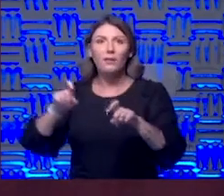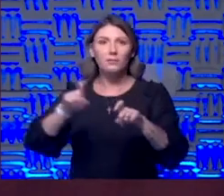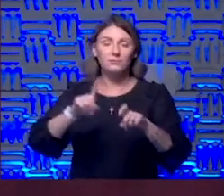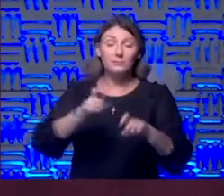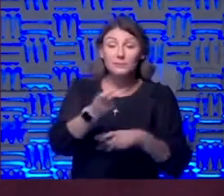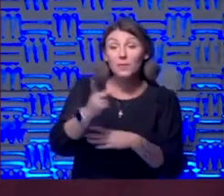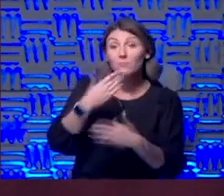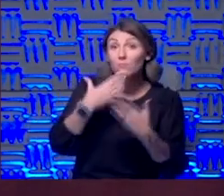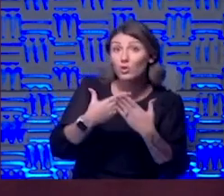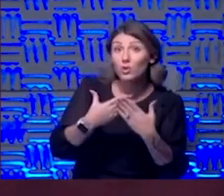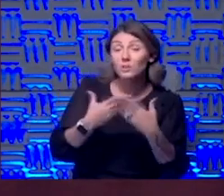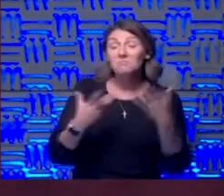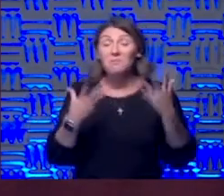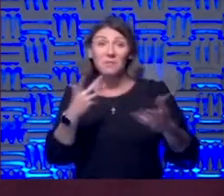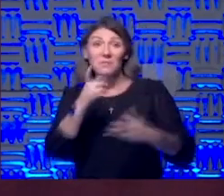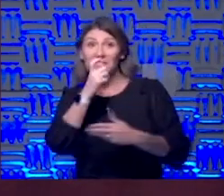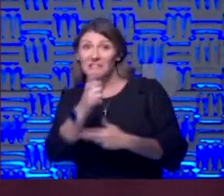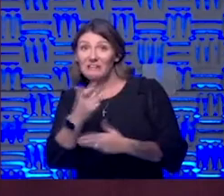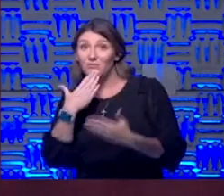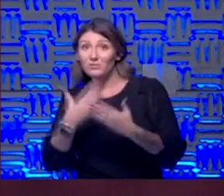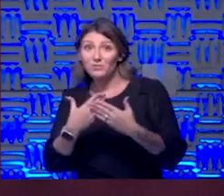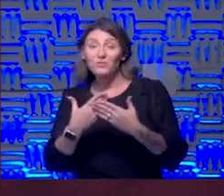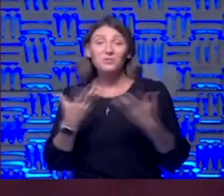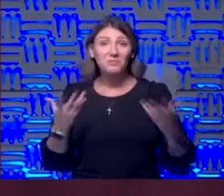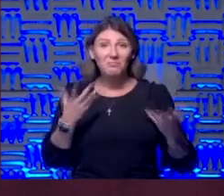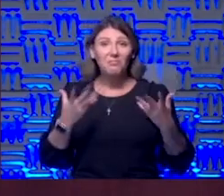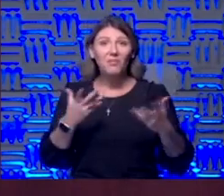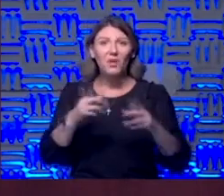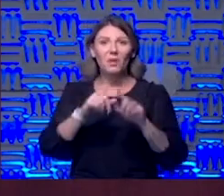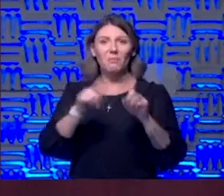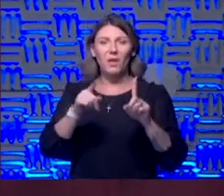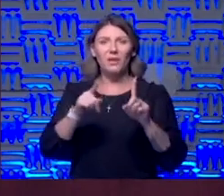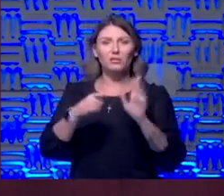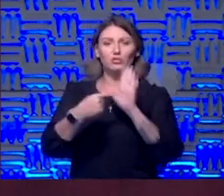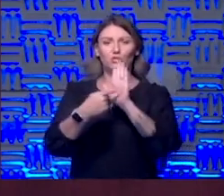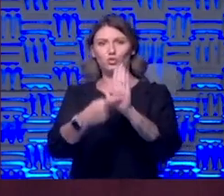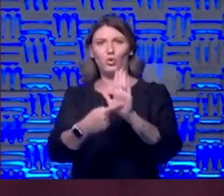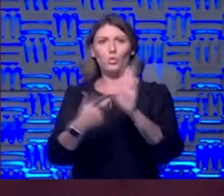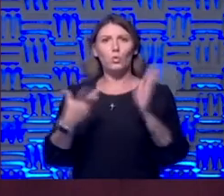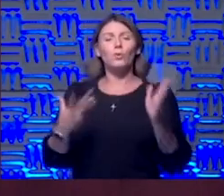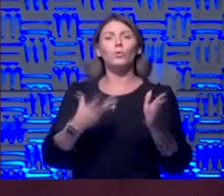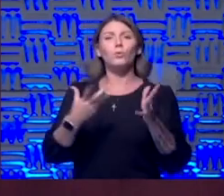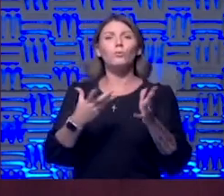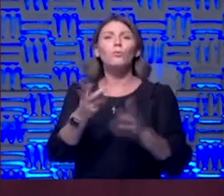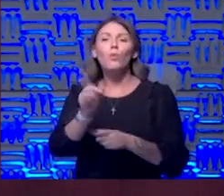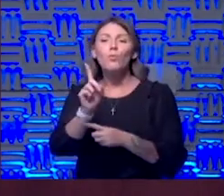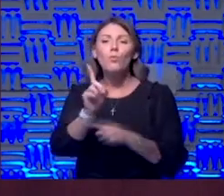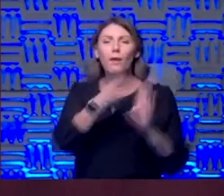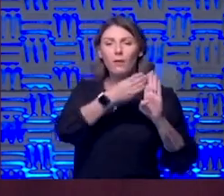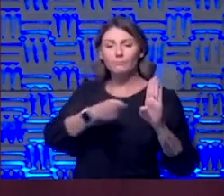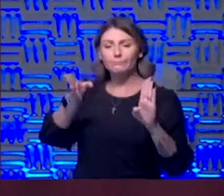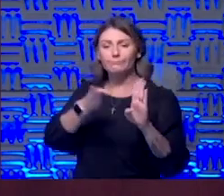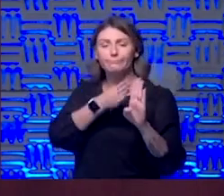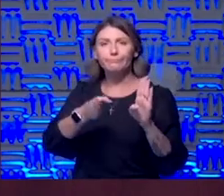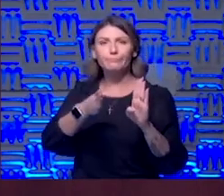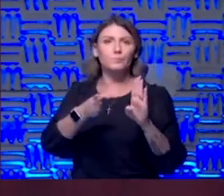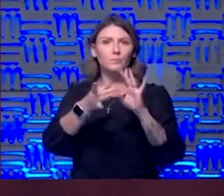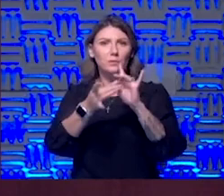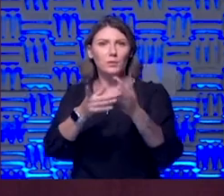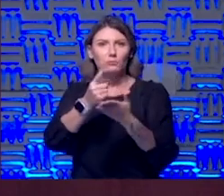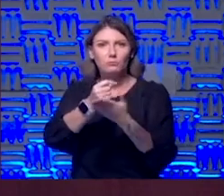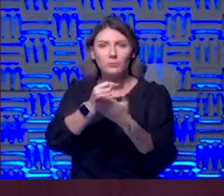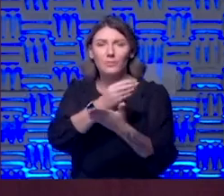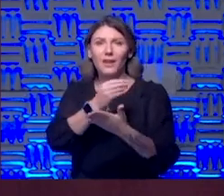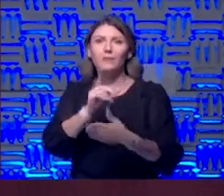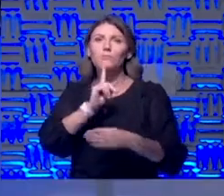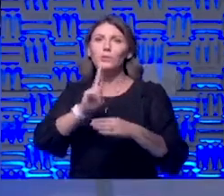good some maybe not so good but gives us gives us indications where we might be with treatments and what we can